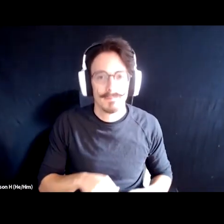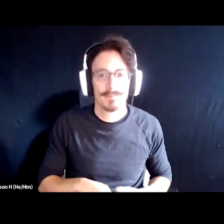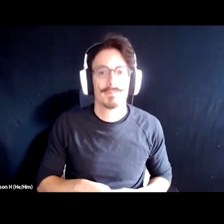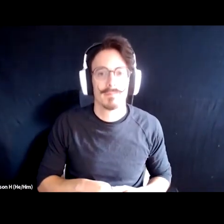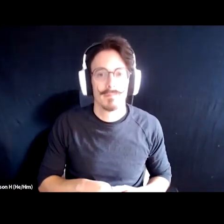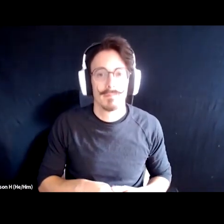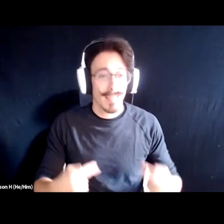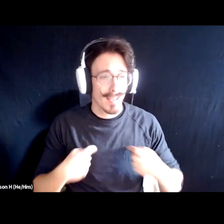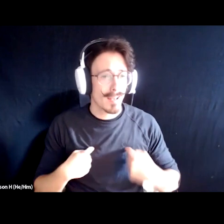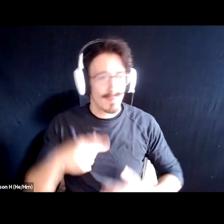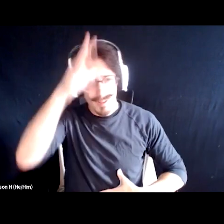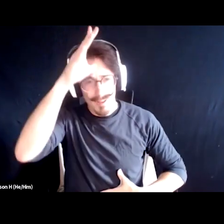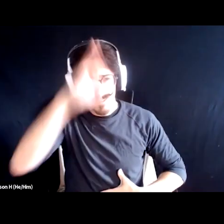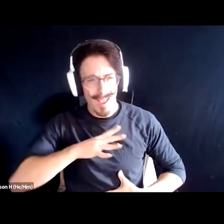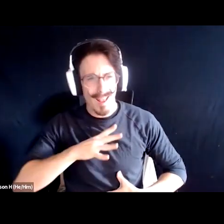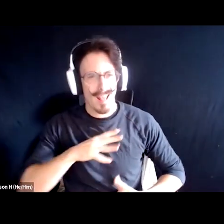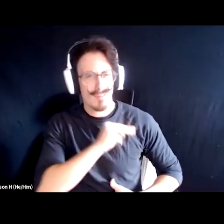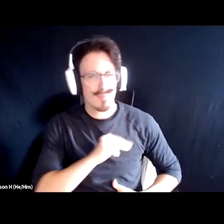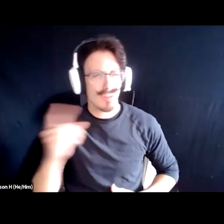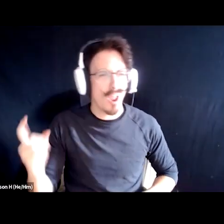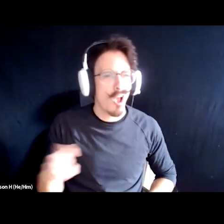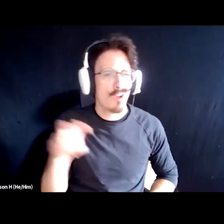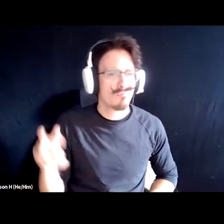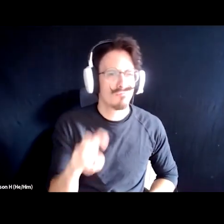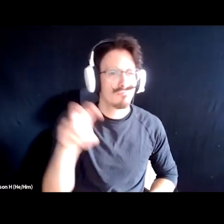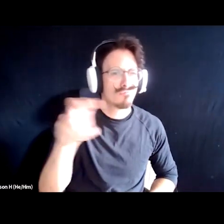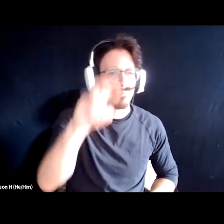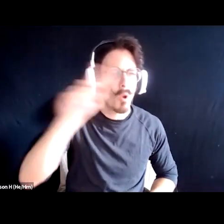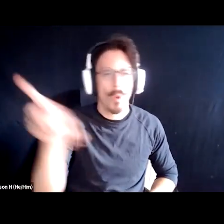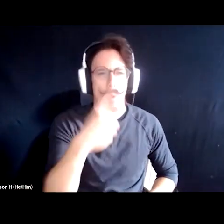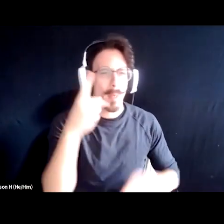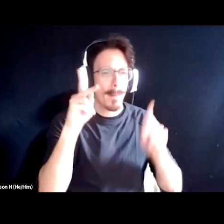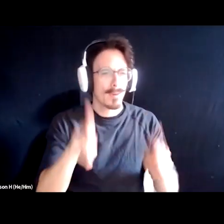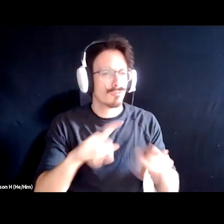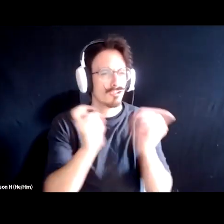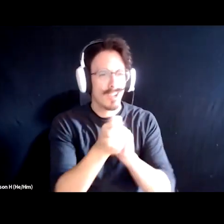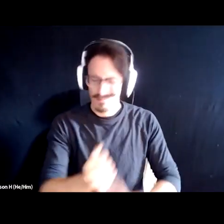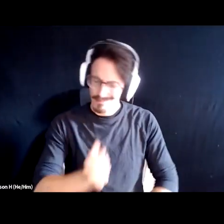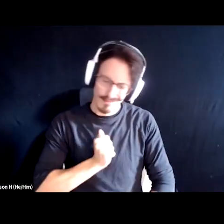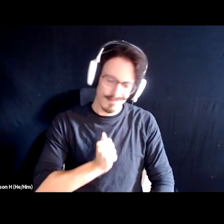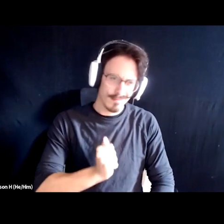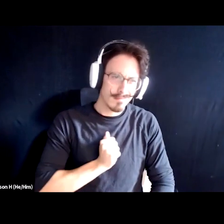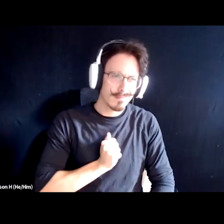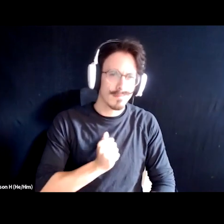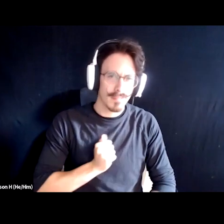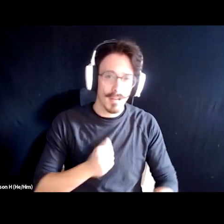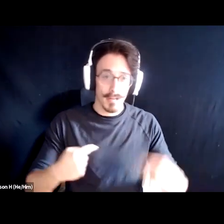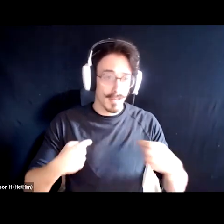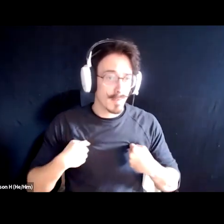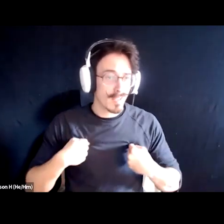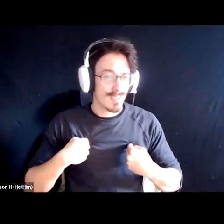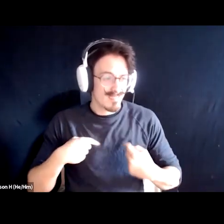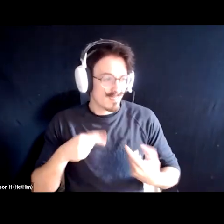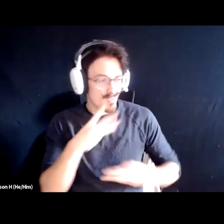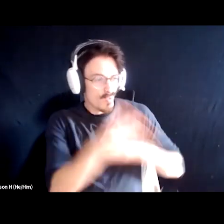I'm a man on a mission. I'm the only one I can change. I'm one Listen to me, no world